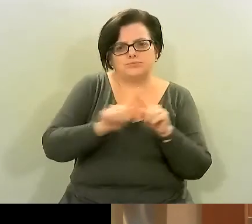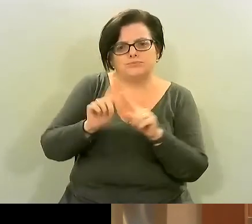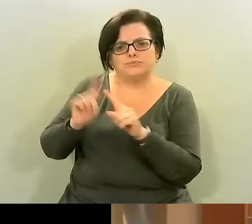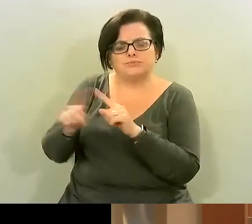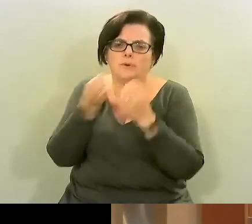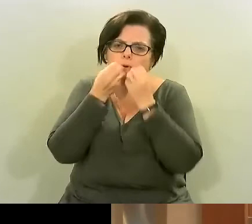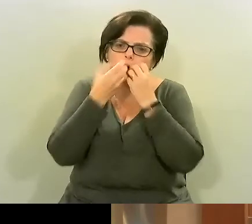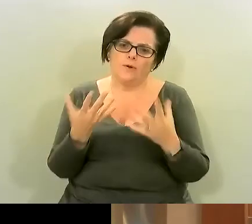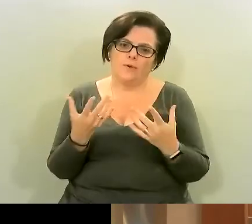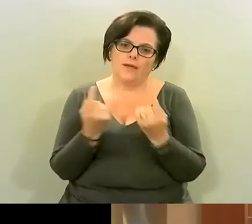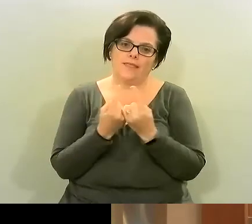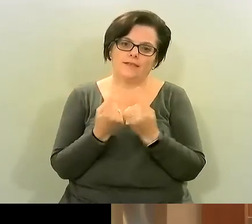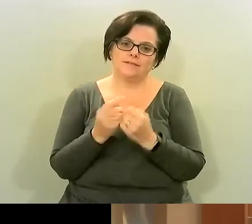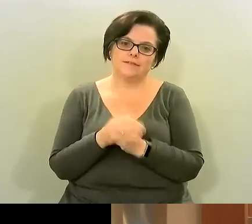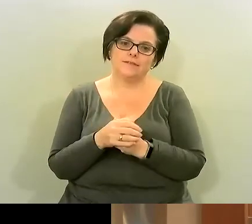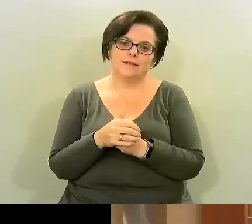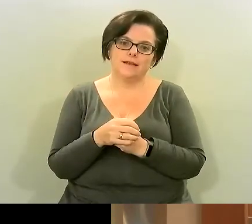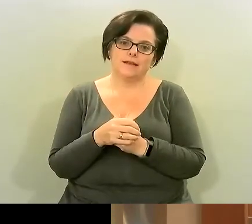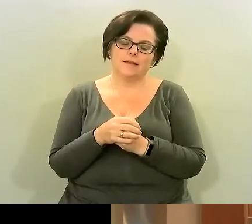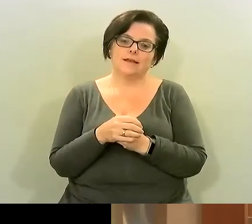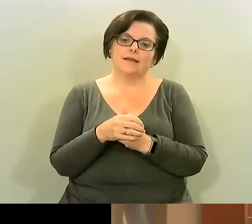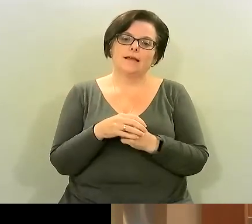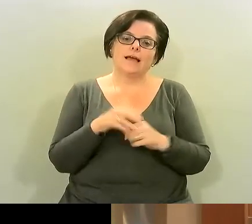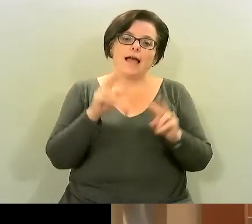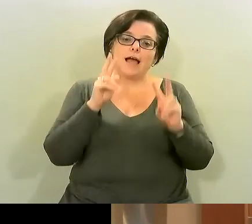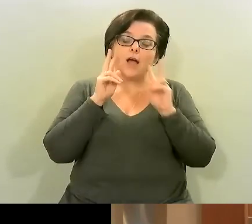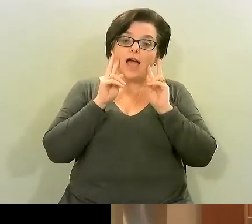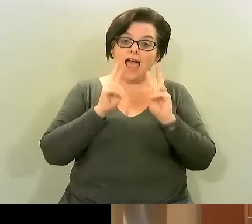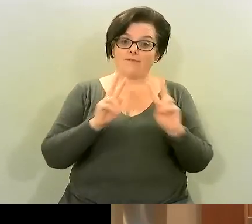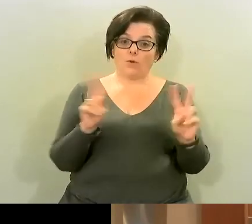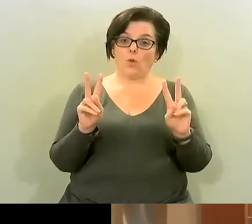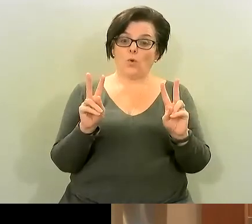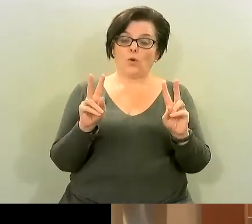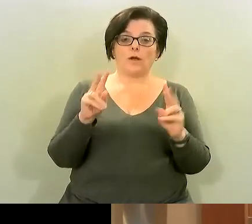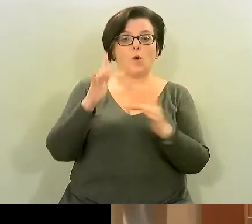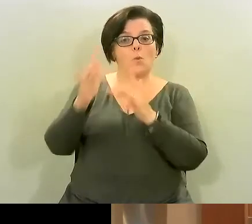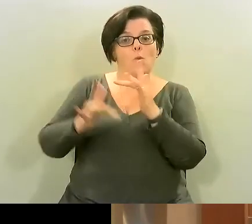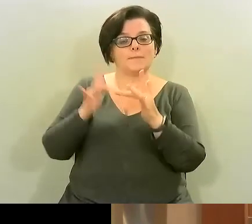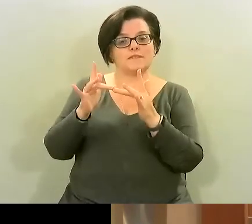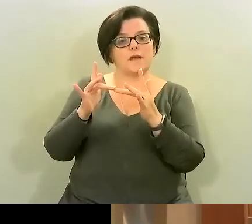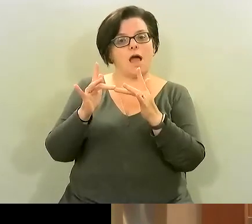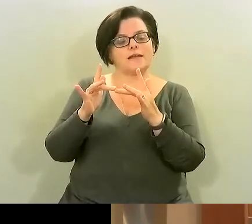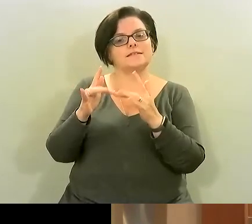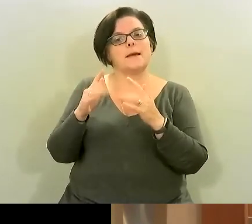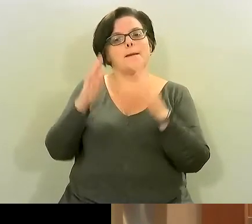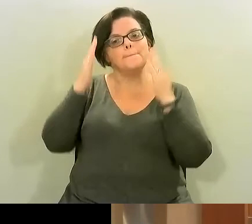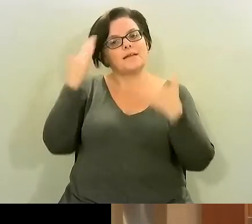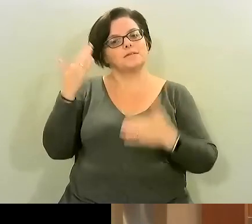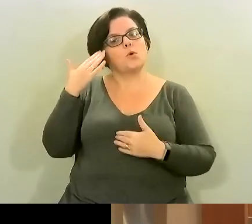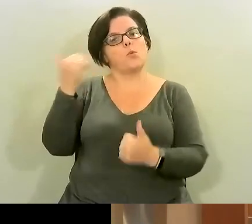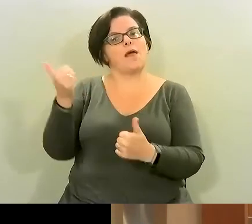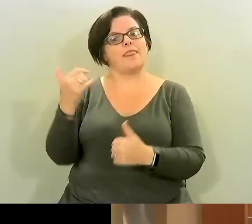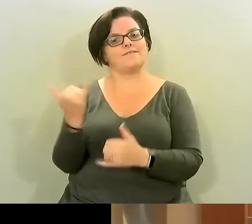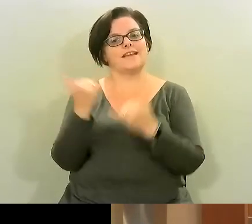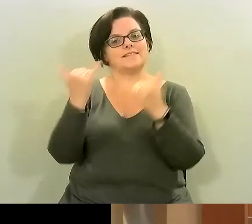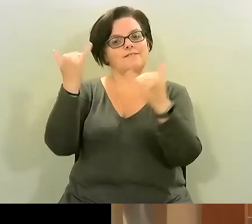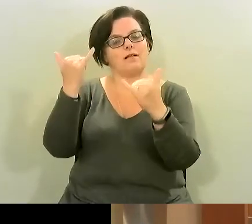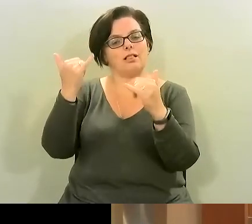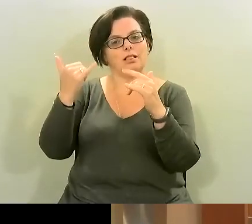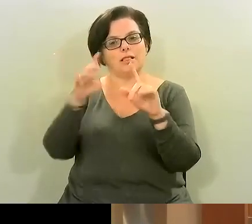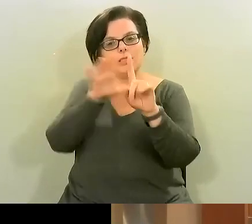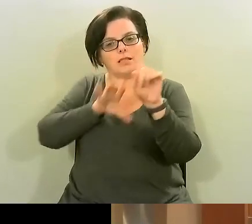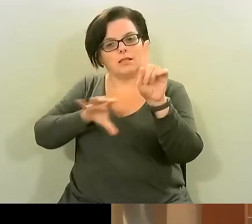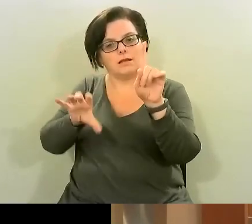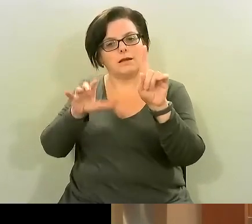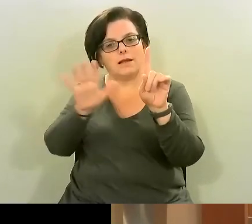the city lit website look on the mental wealth festival um subsite then you'll see what else there is um